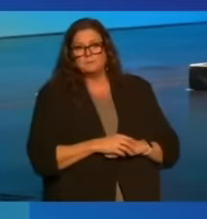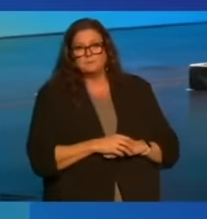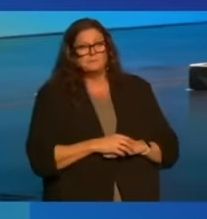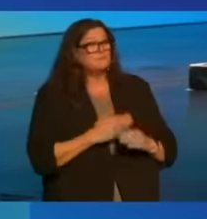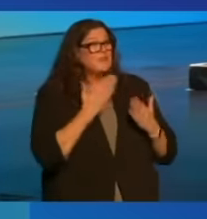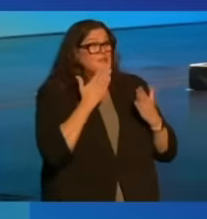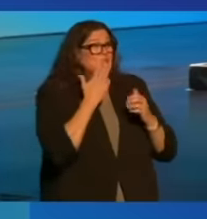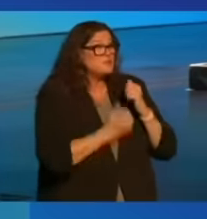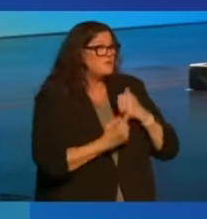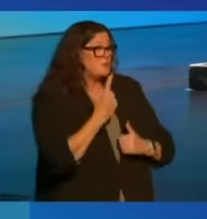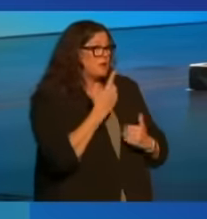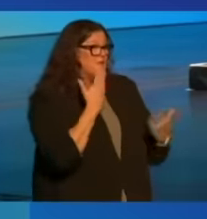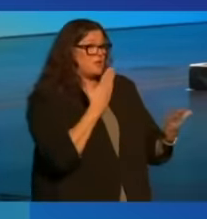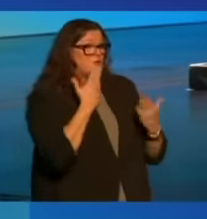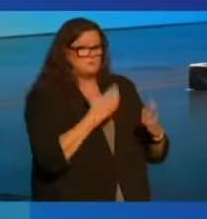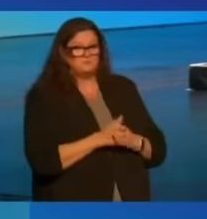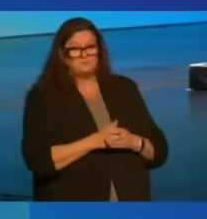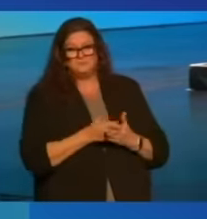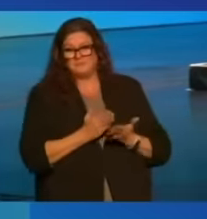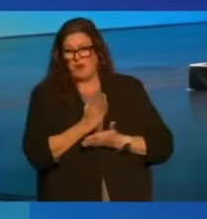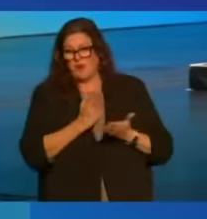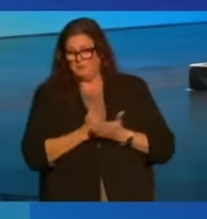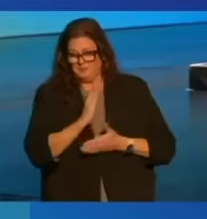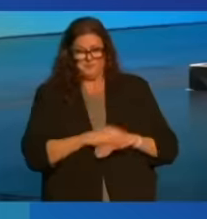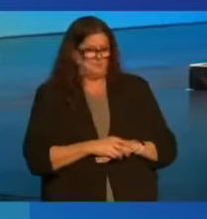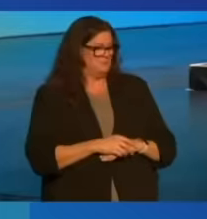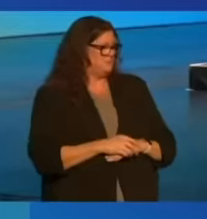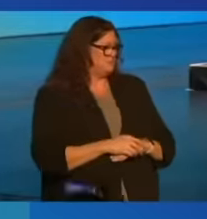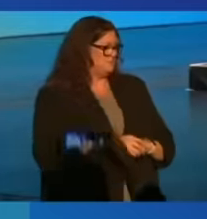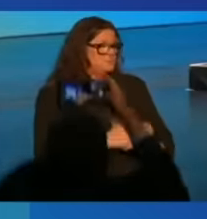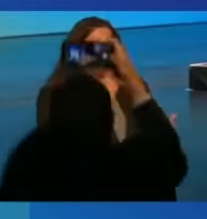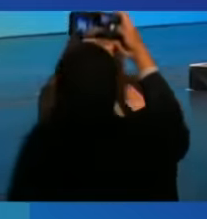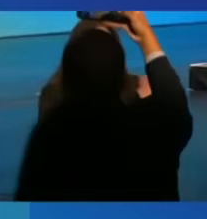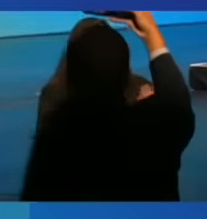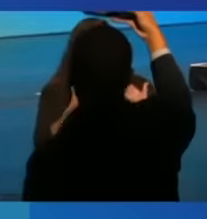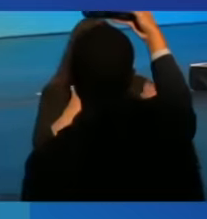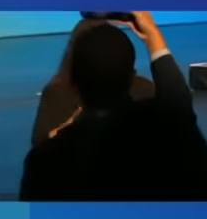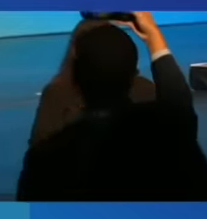Thank you. you, everybody. All right. Thank you.